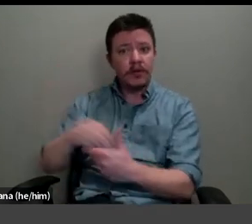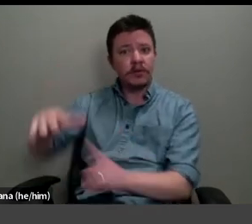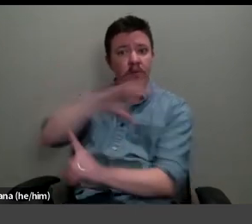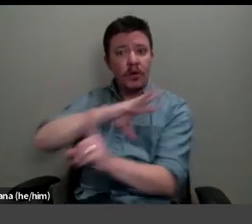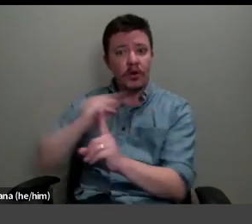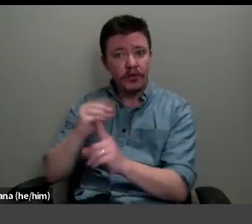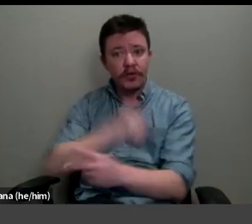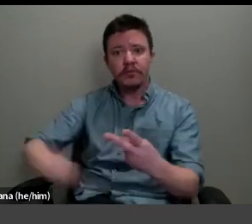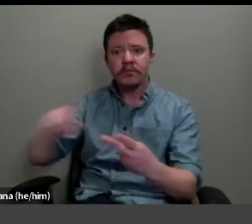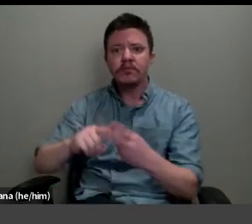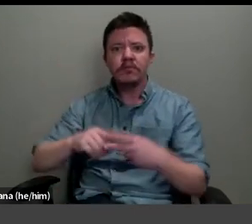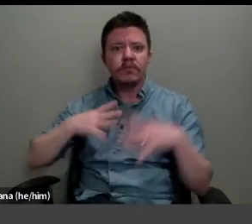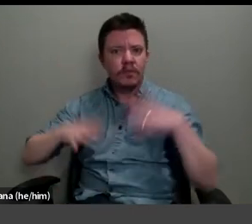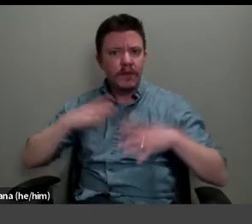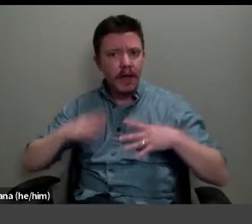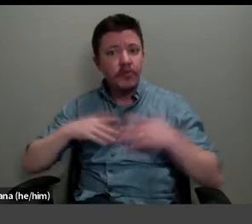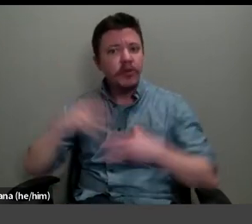sewing fabrics included.